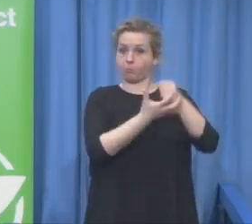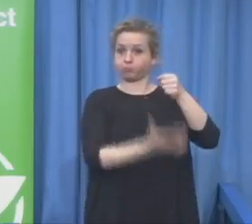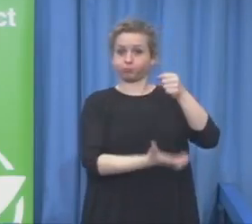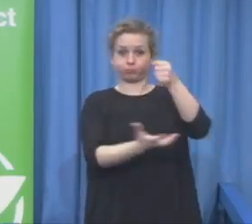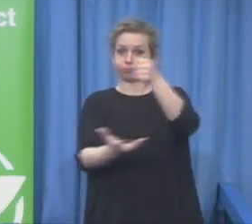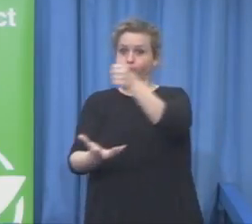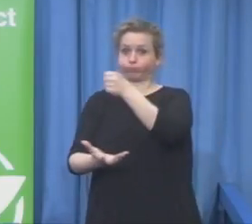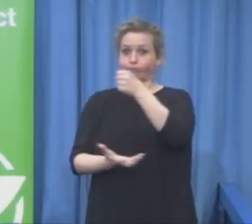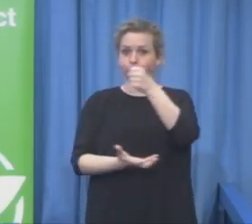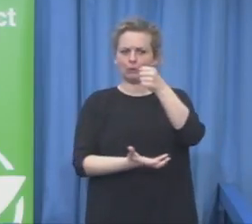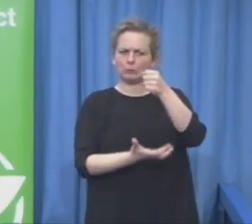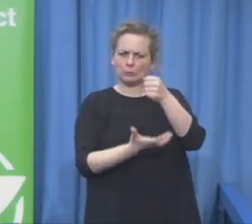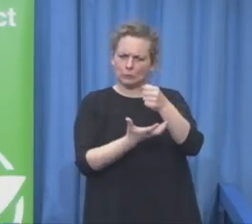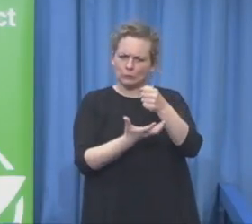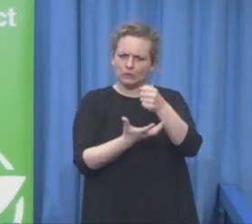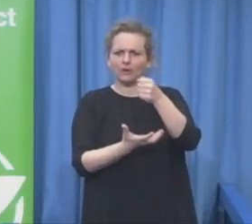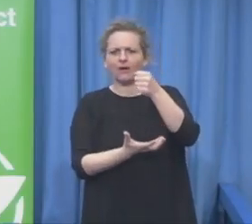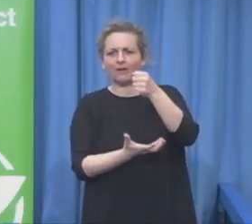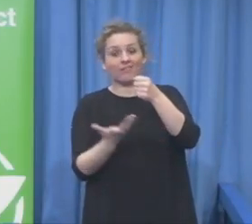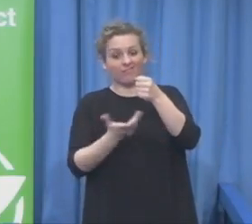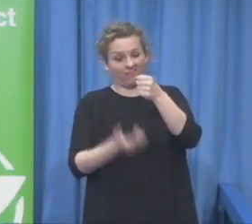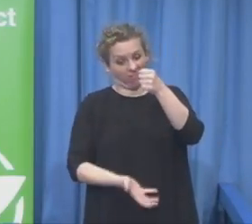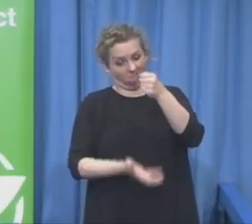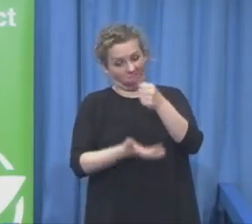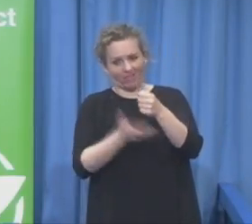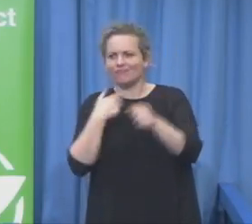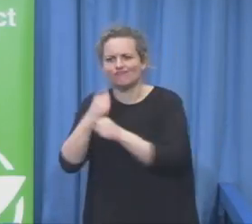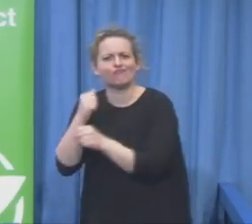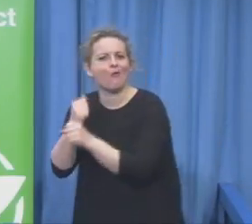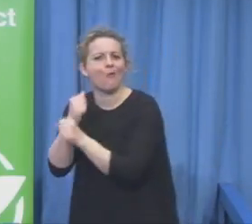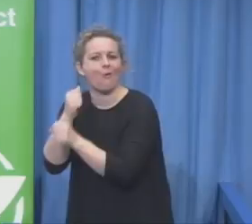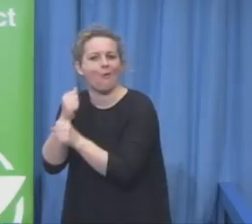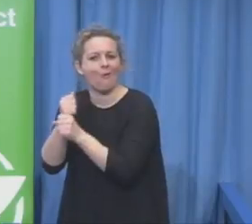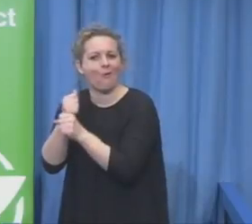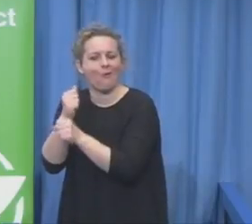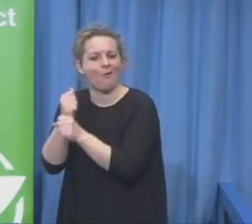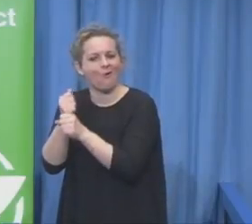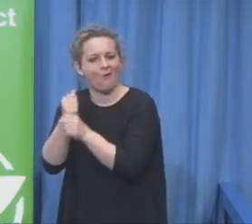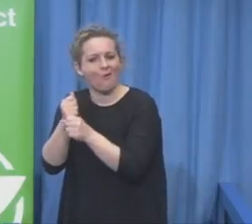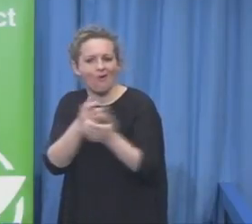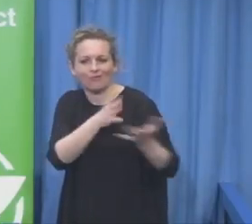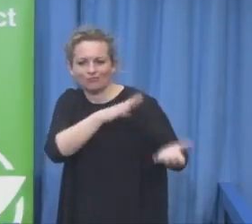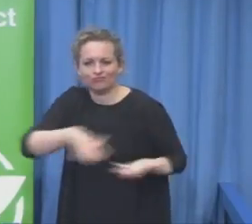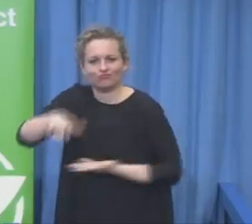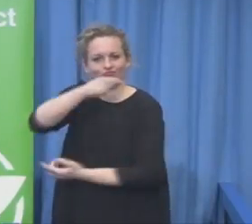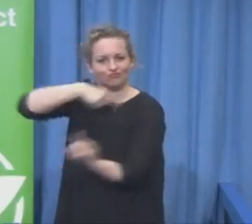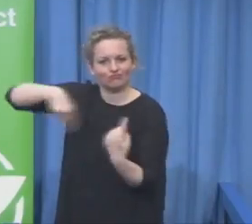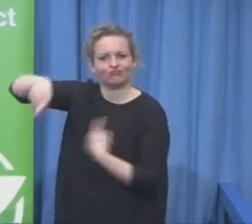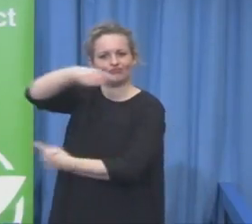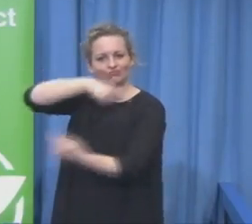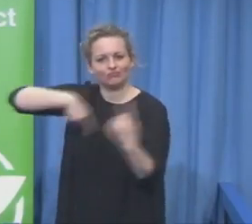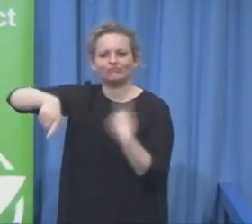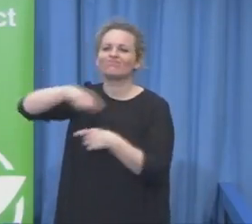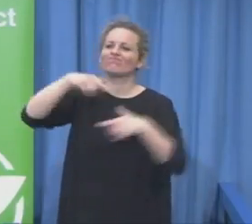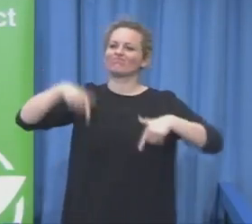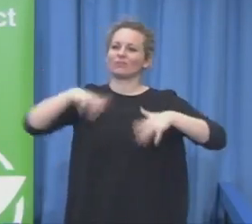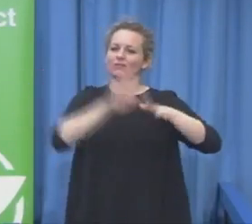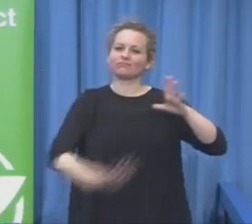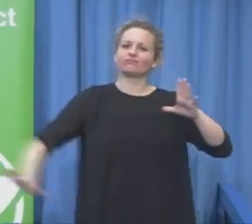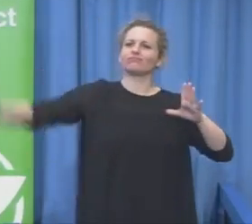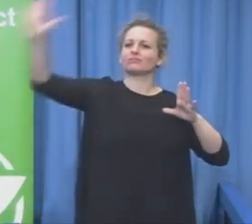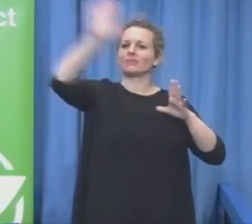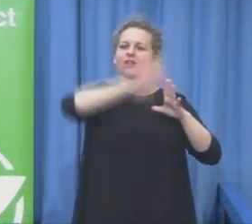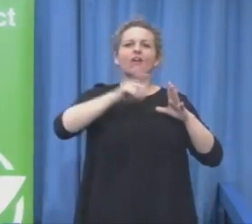But in Finland we have many working foundations. We call them working foundations, and Aspa is one of those.